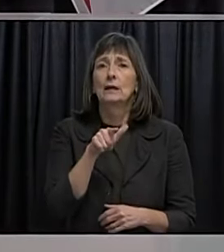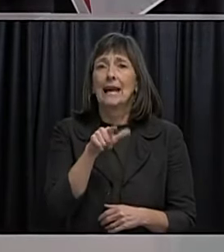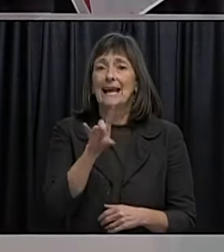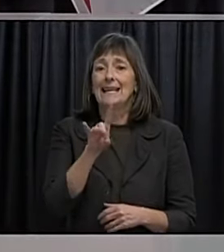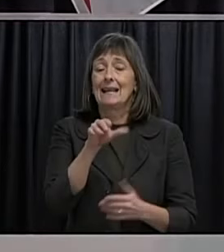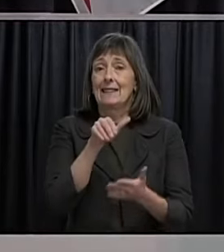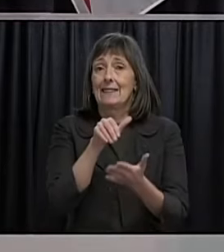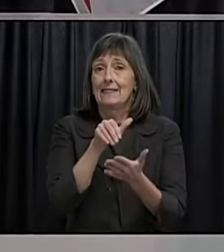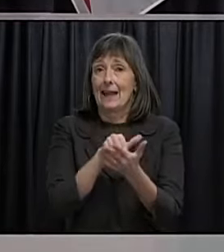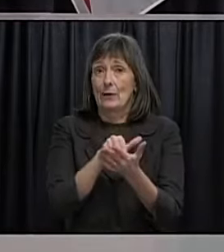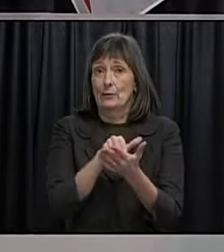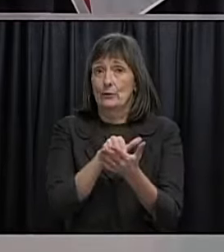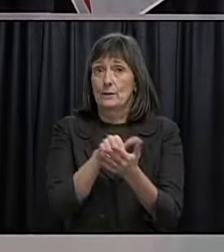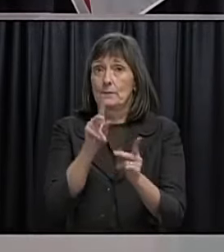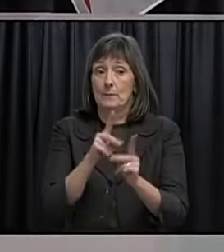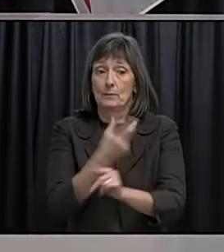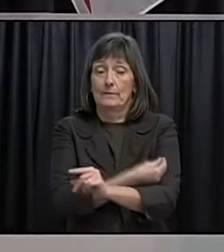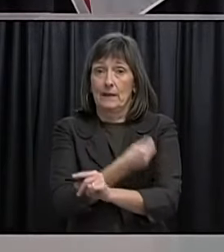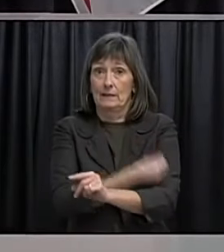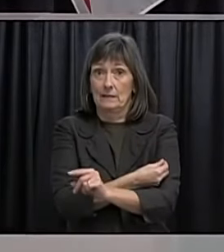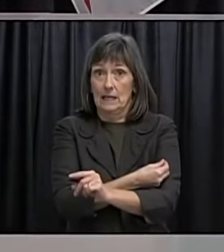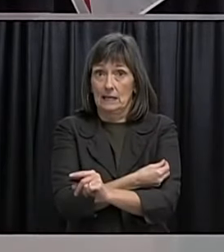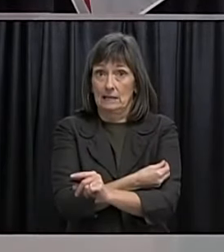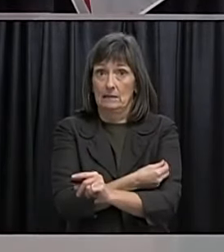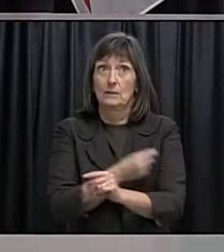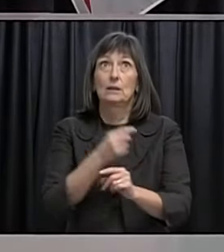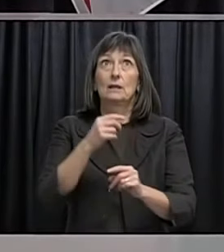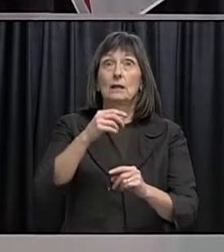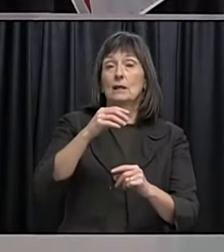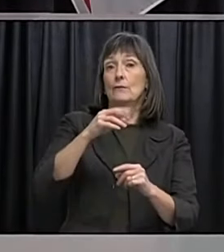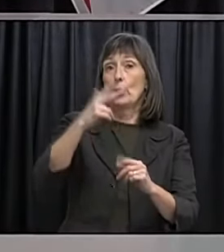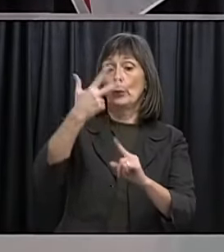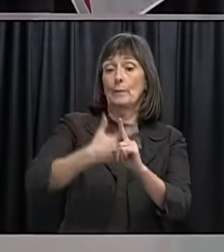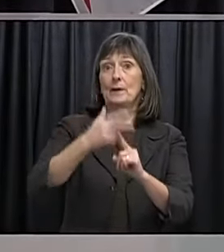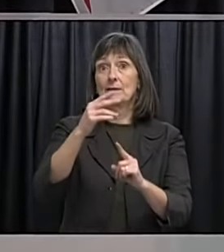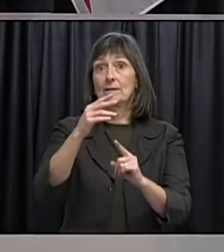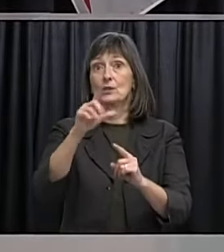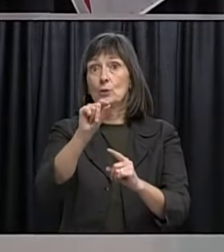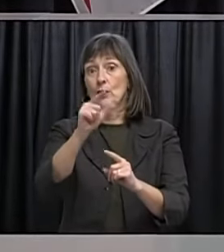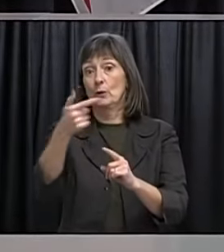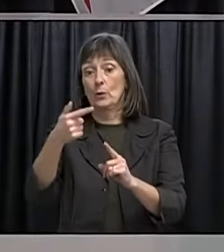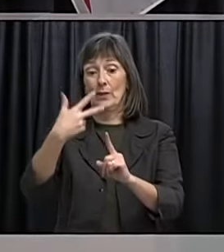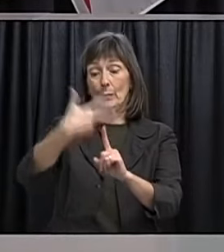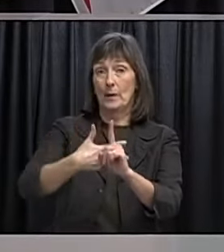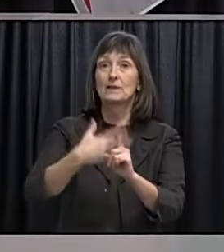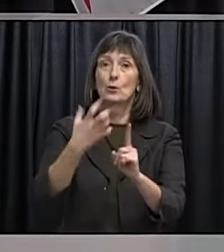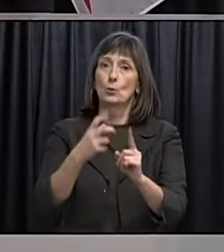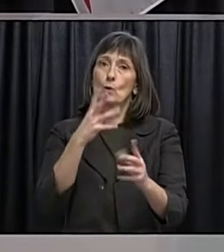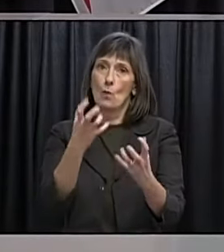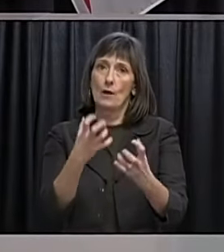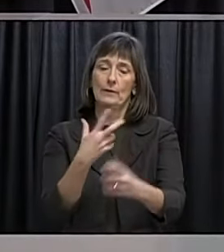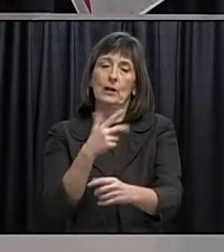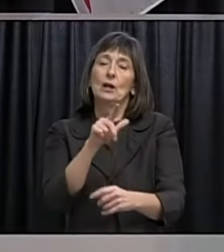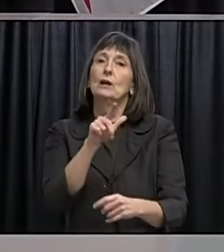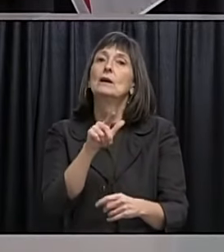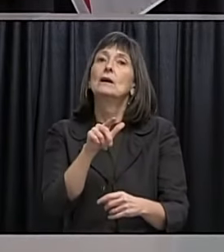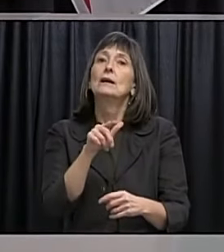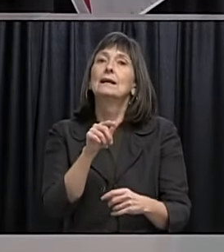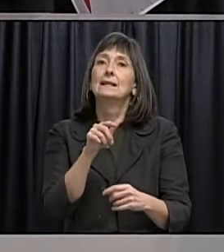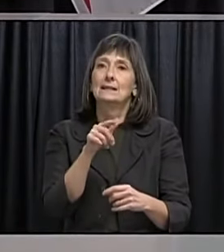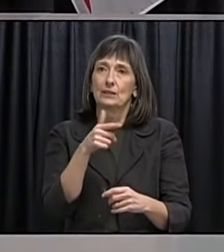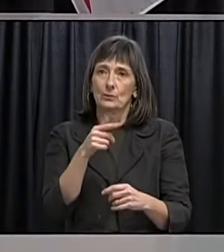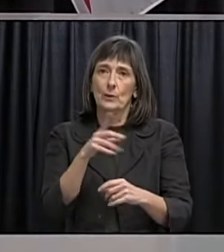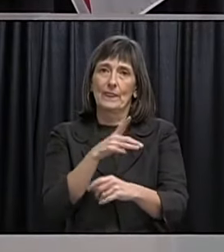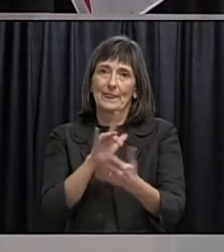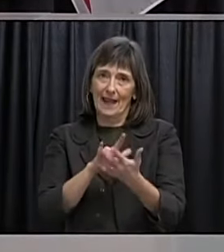the goal by the end of the first quarter of 2021 to be vaccinated if moderna to come online before um that period is that still